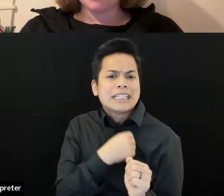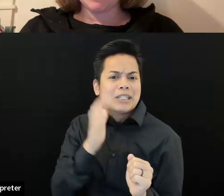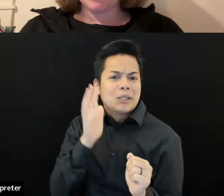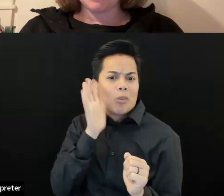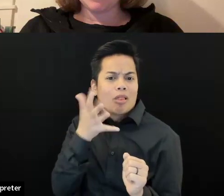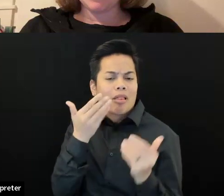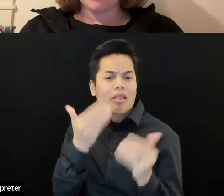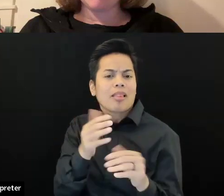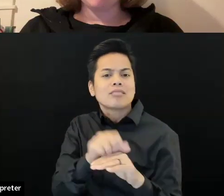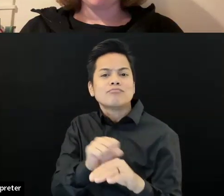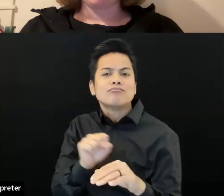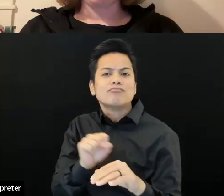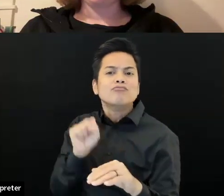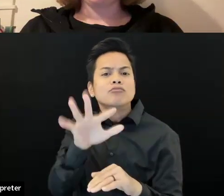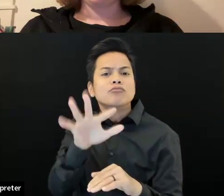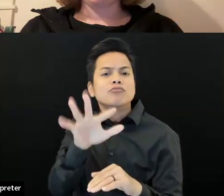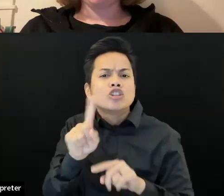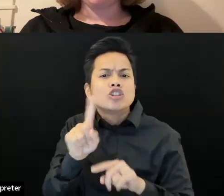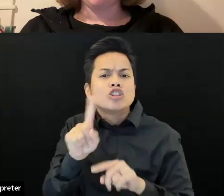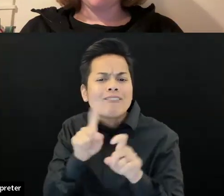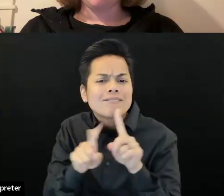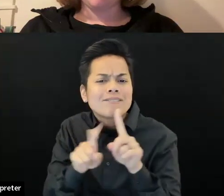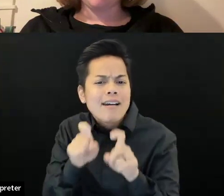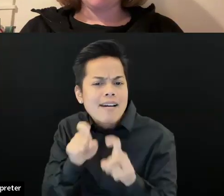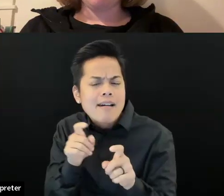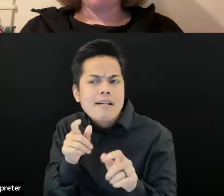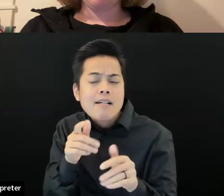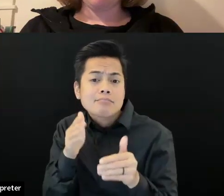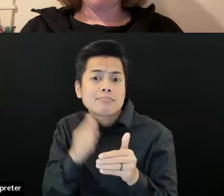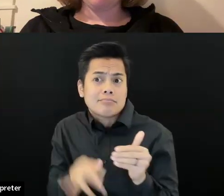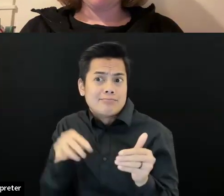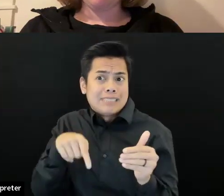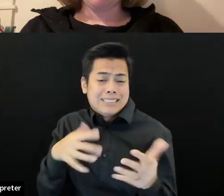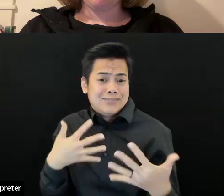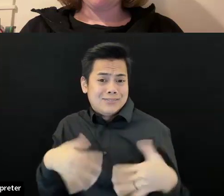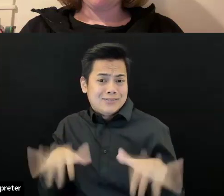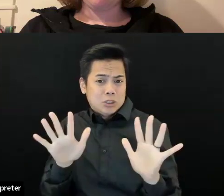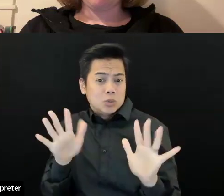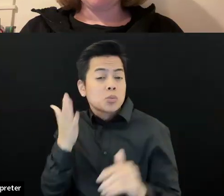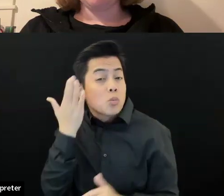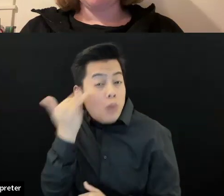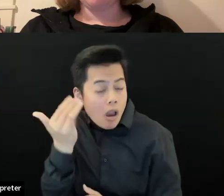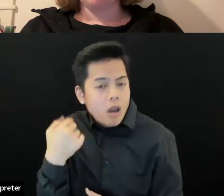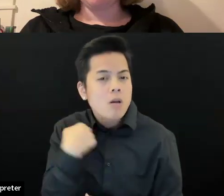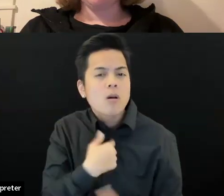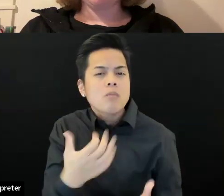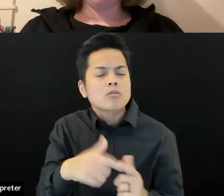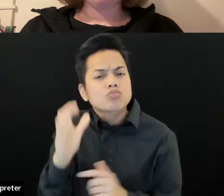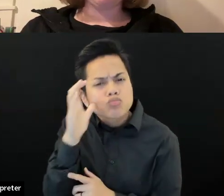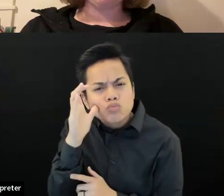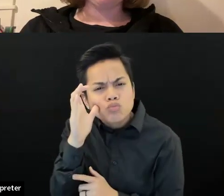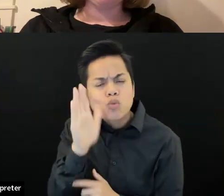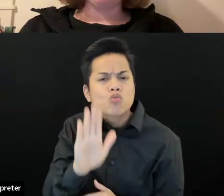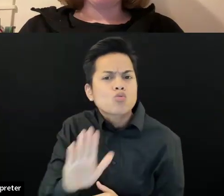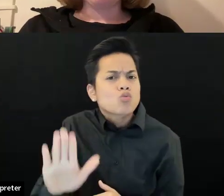at the end of this, because we do want to hear broadly from all of you, your, your questions, your hopes and dreams. So